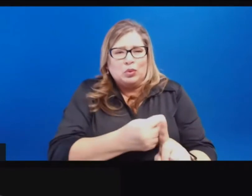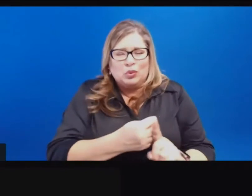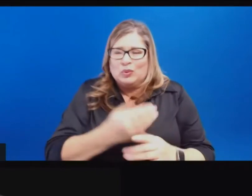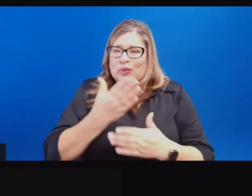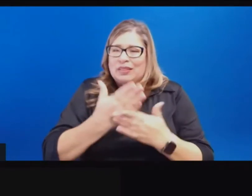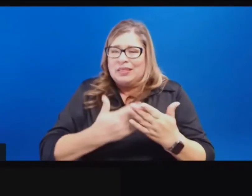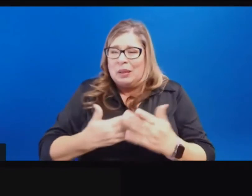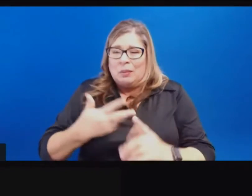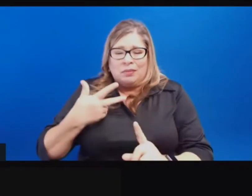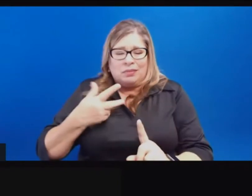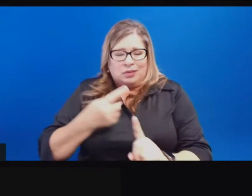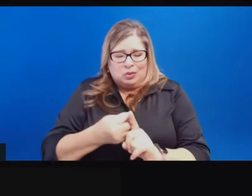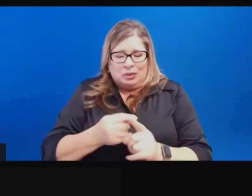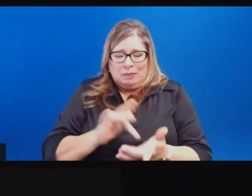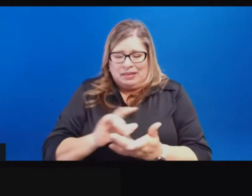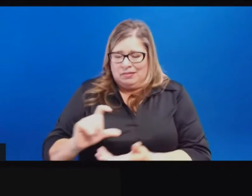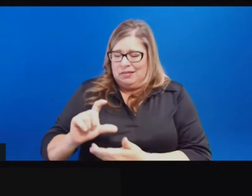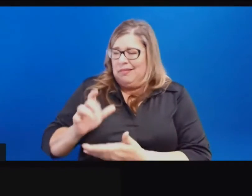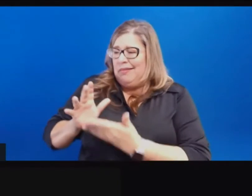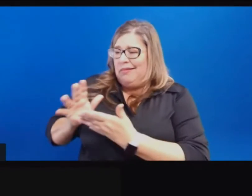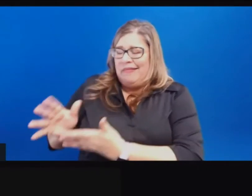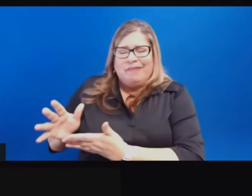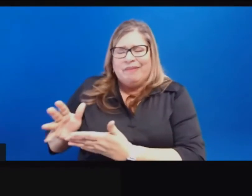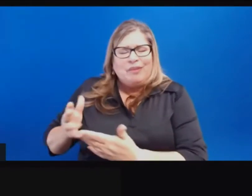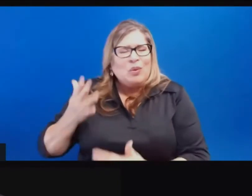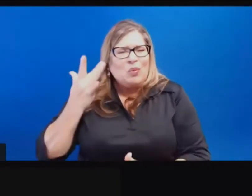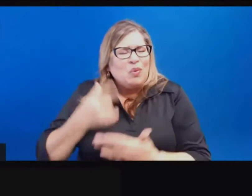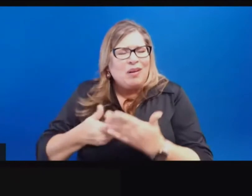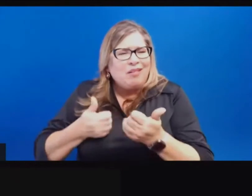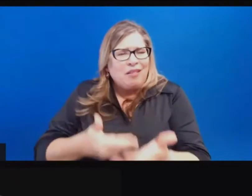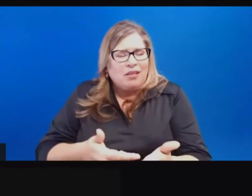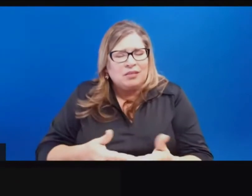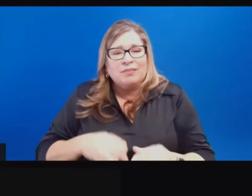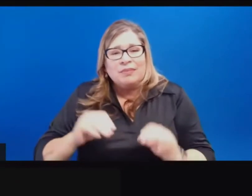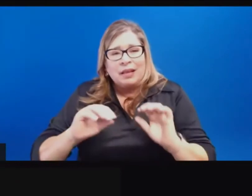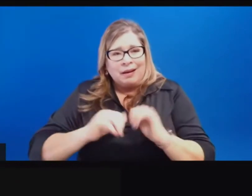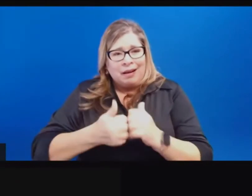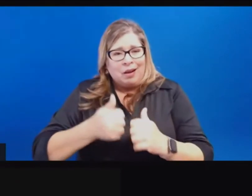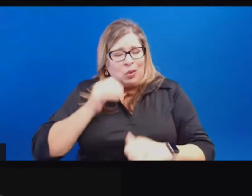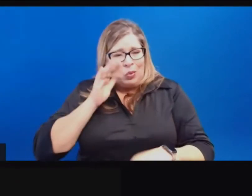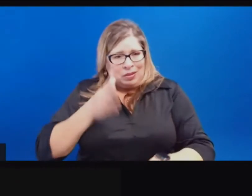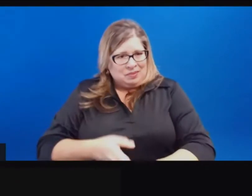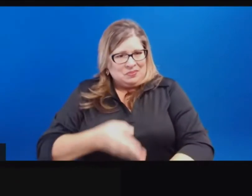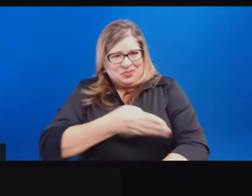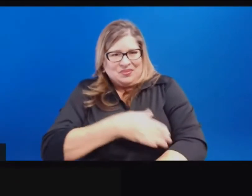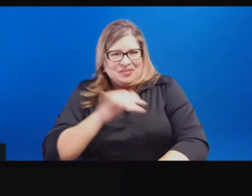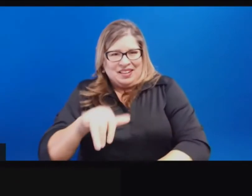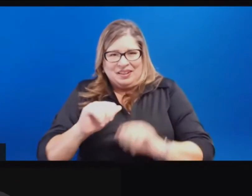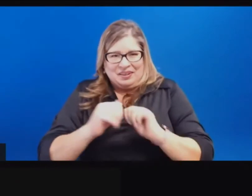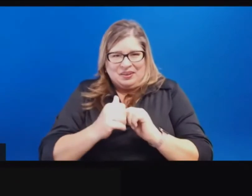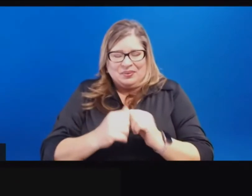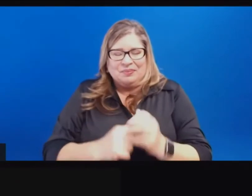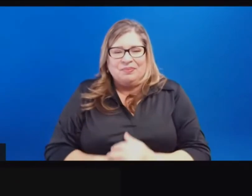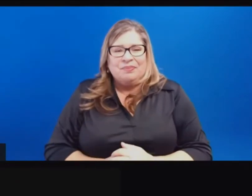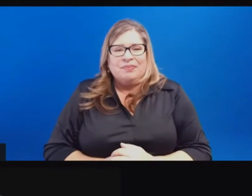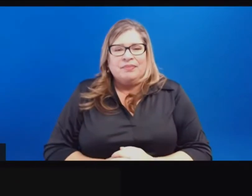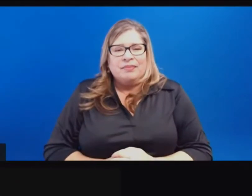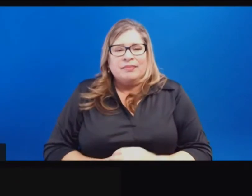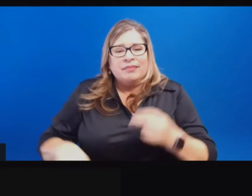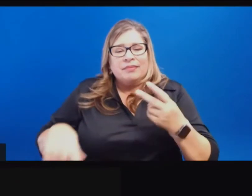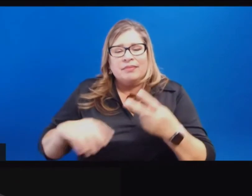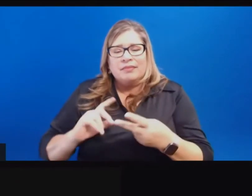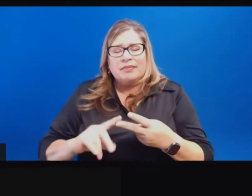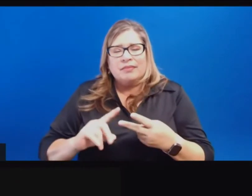But what is it that the third party administrator is going to do to break that logjam? And then second of all, can you explain on